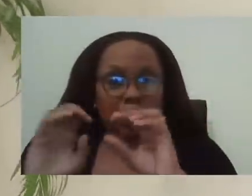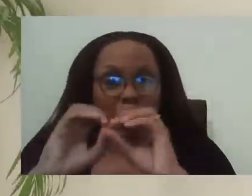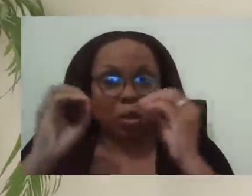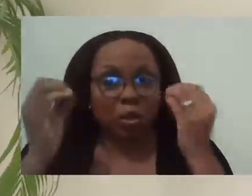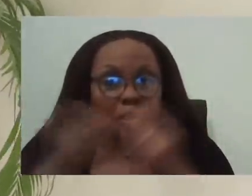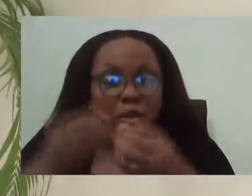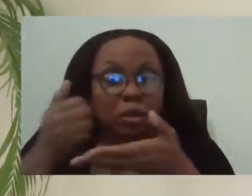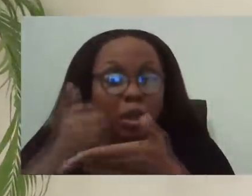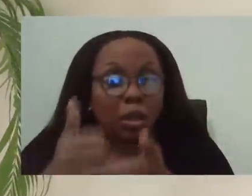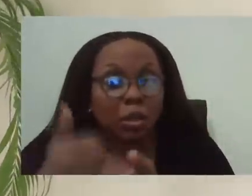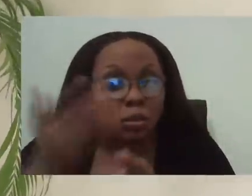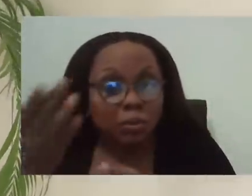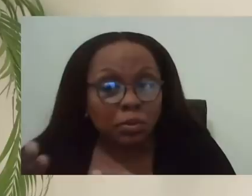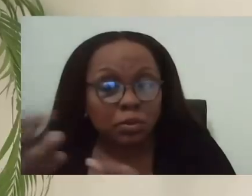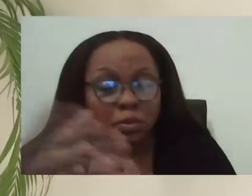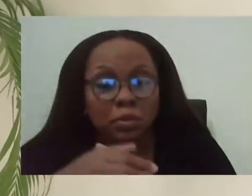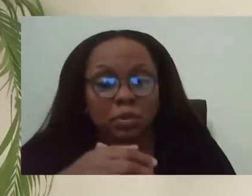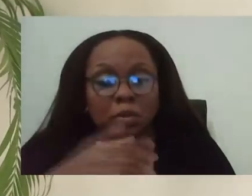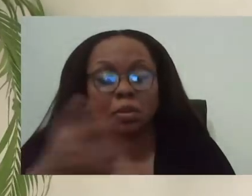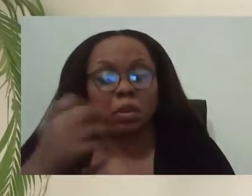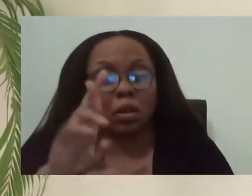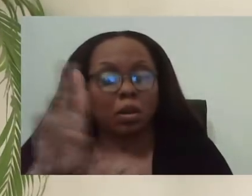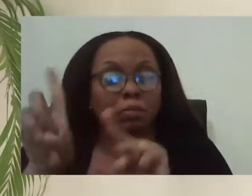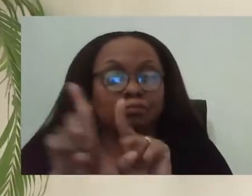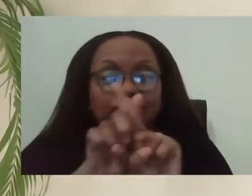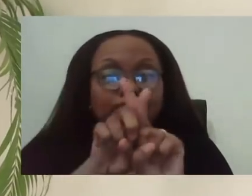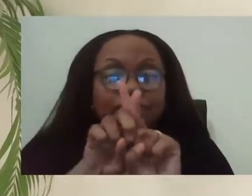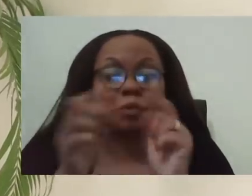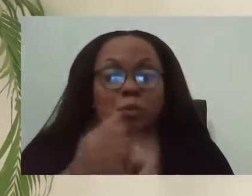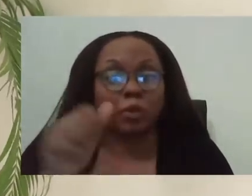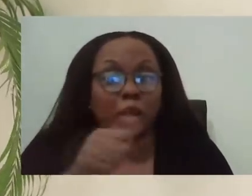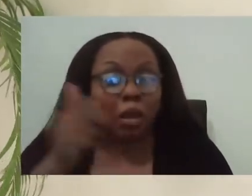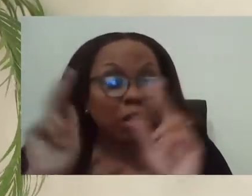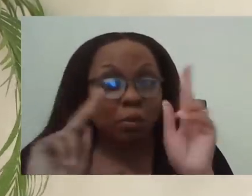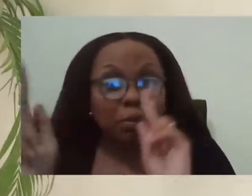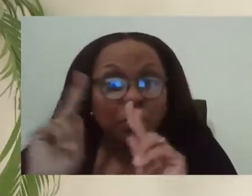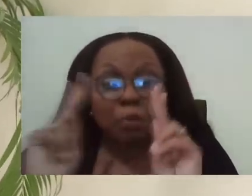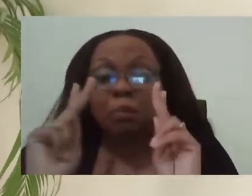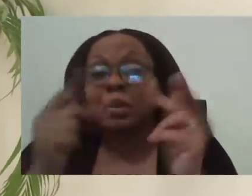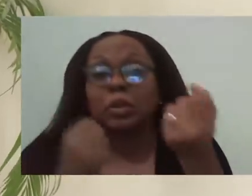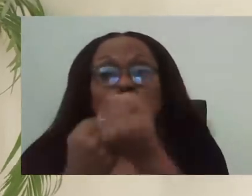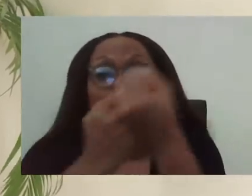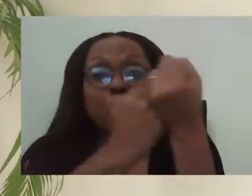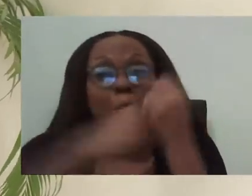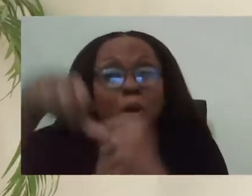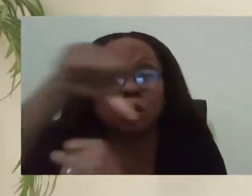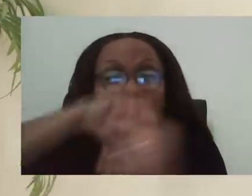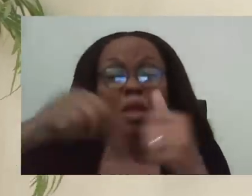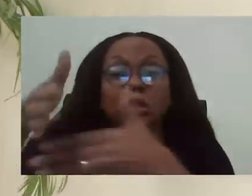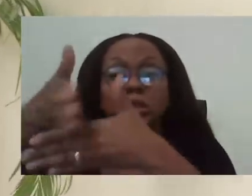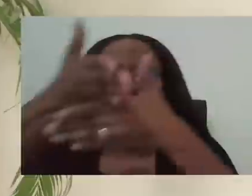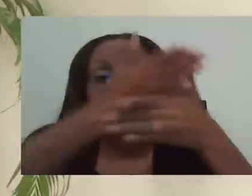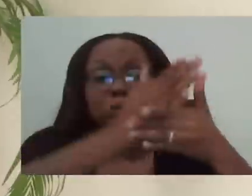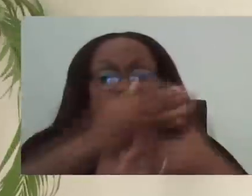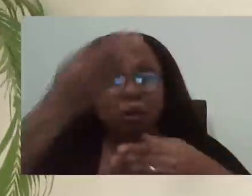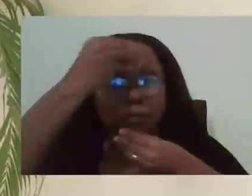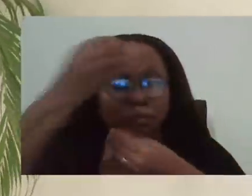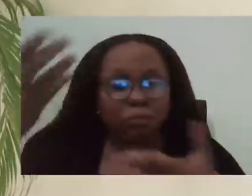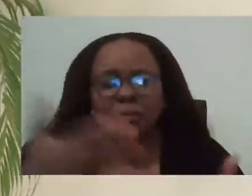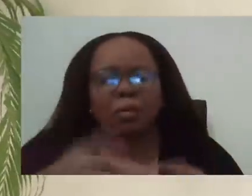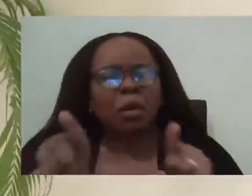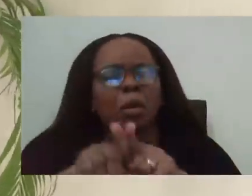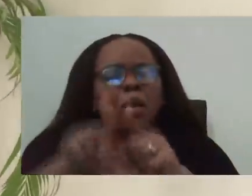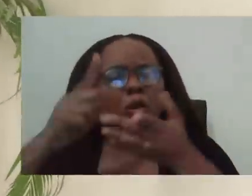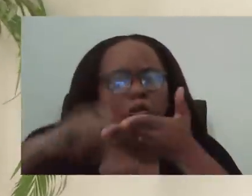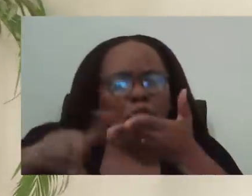and, and, and even buddying up with other people who, know, suffer with similar things to support each other and share information and research your condition. Be, be as much as an